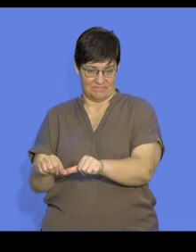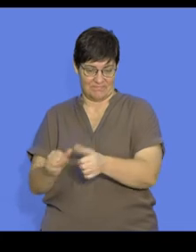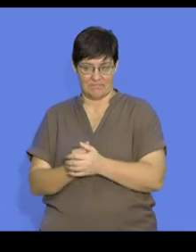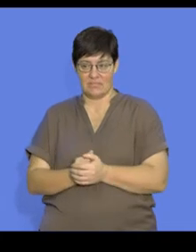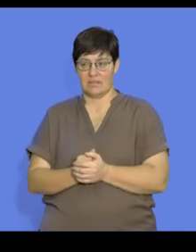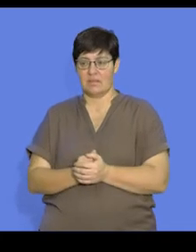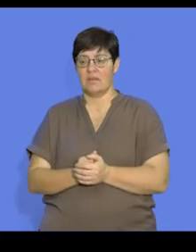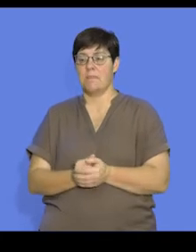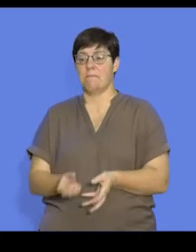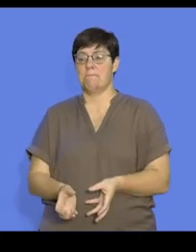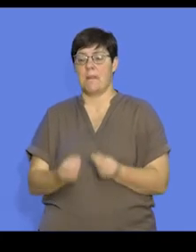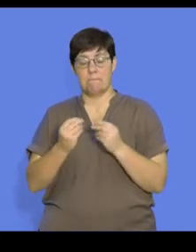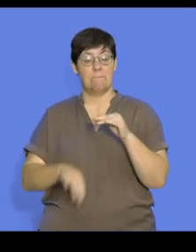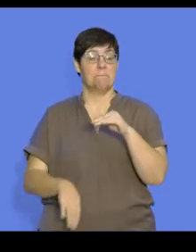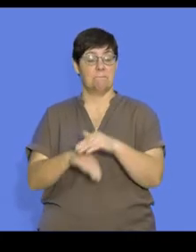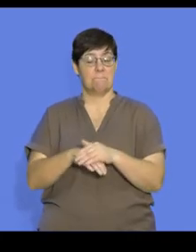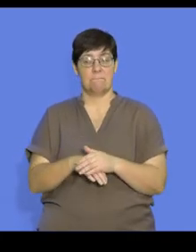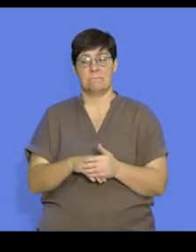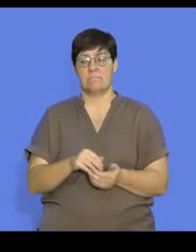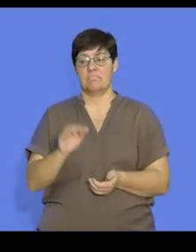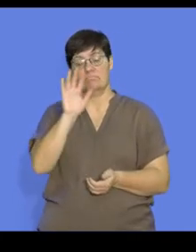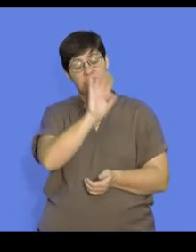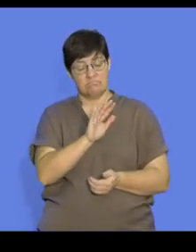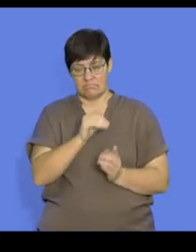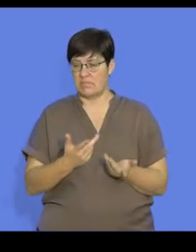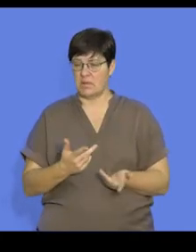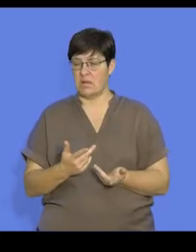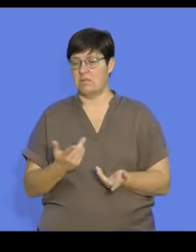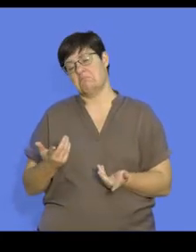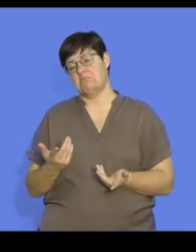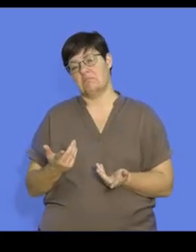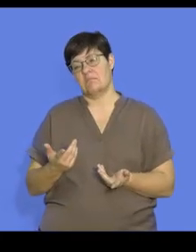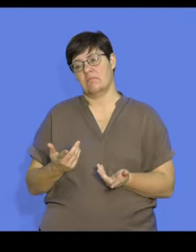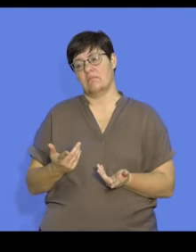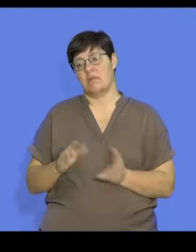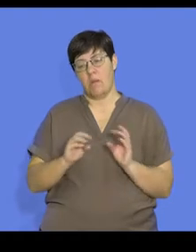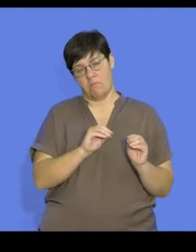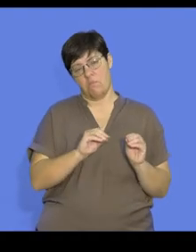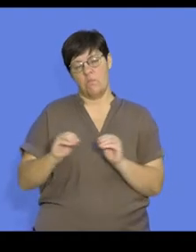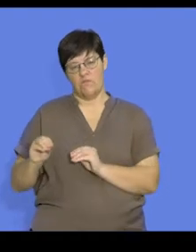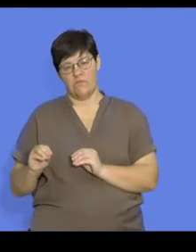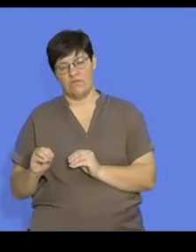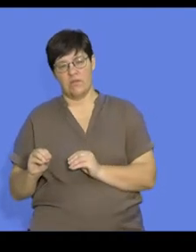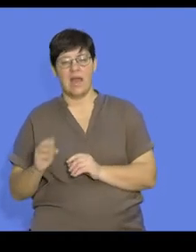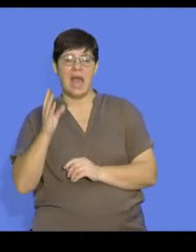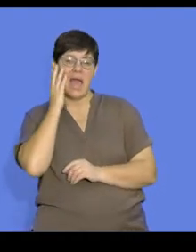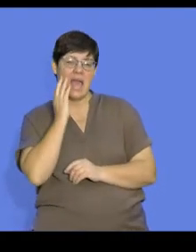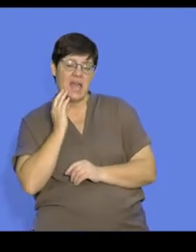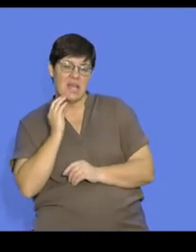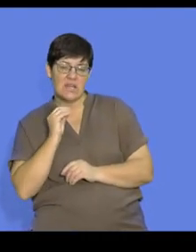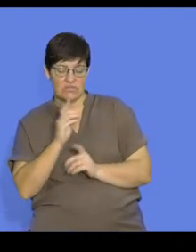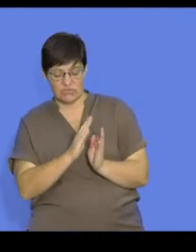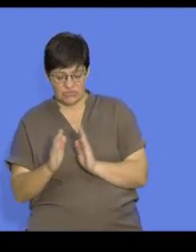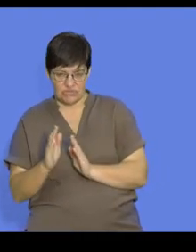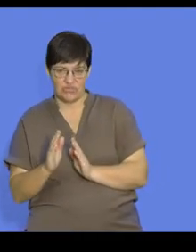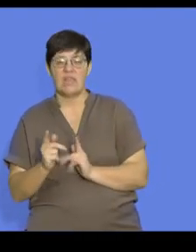They reach their maximum lifespan where they probably now age and die.